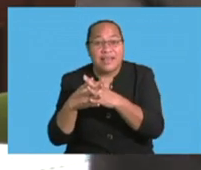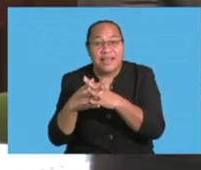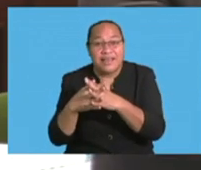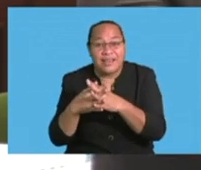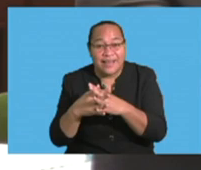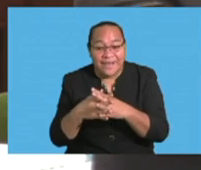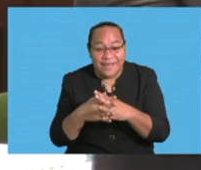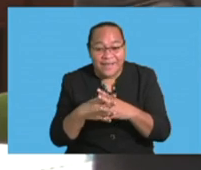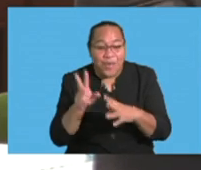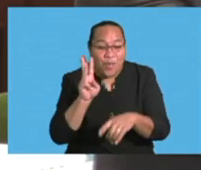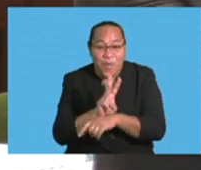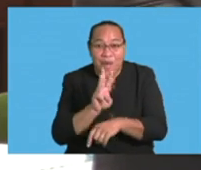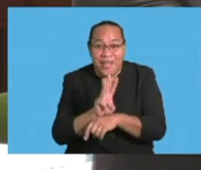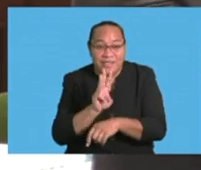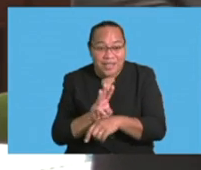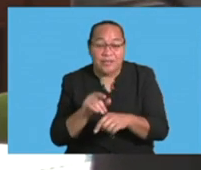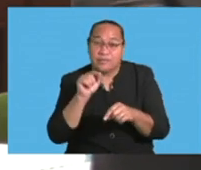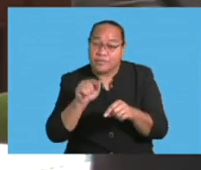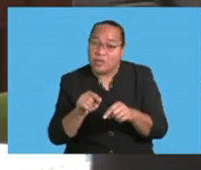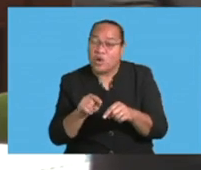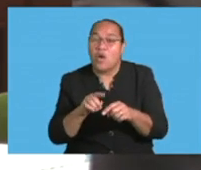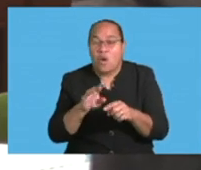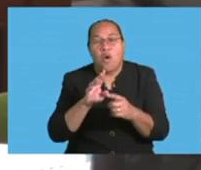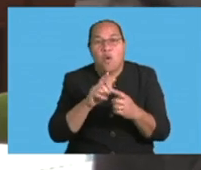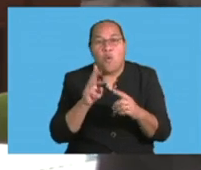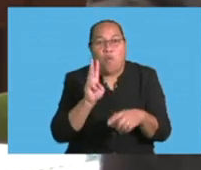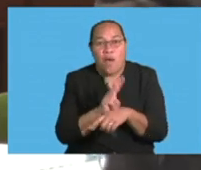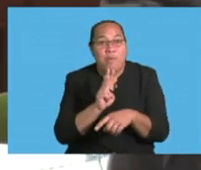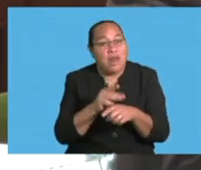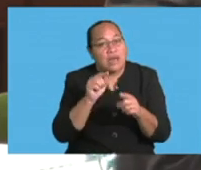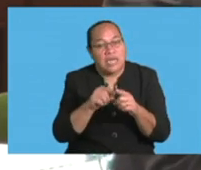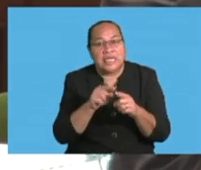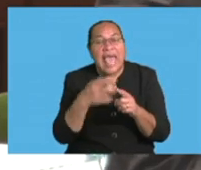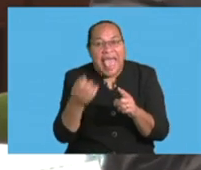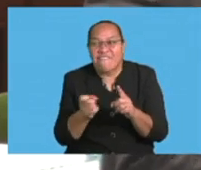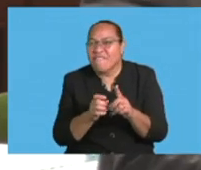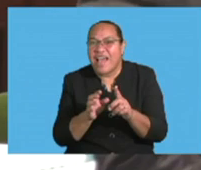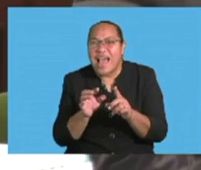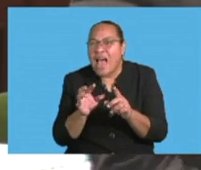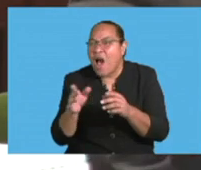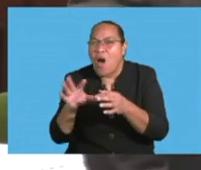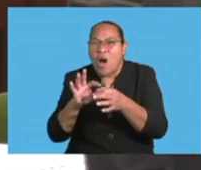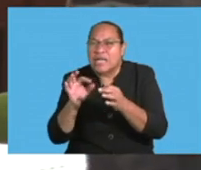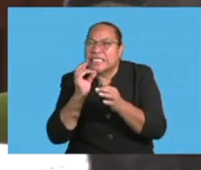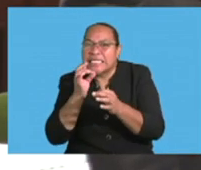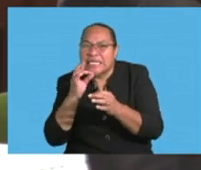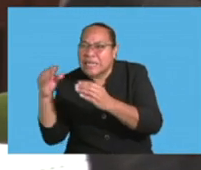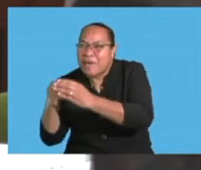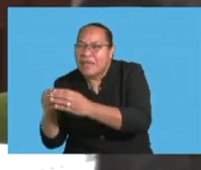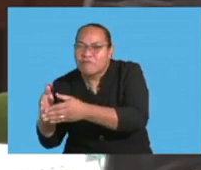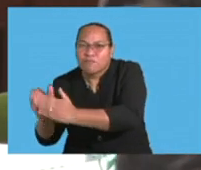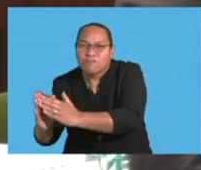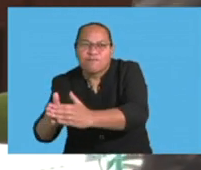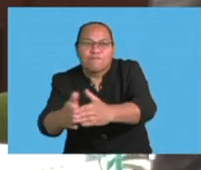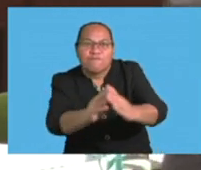Westpac, because it's one of the banks in Fiji, few banks in Fiji, there's actually a branch in Fiji. They have their own